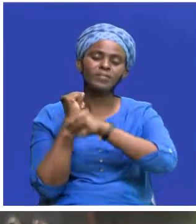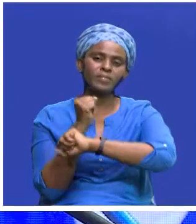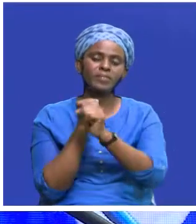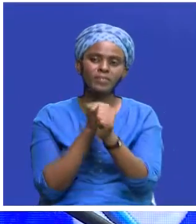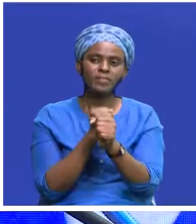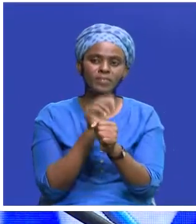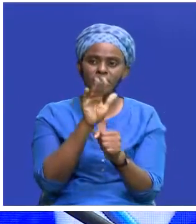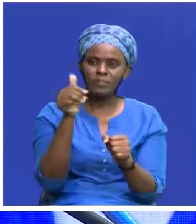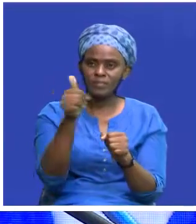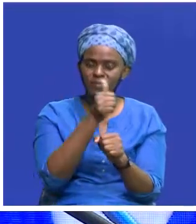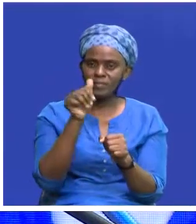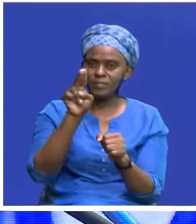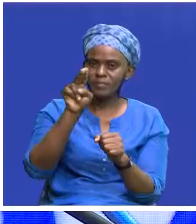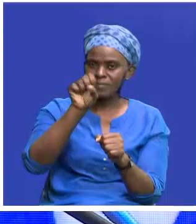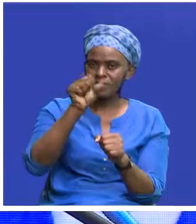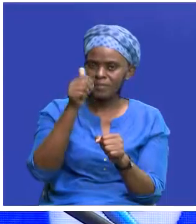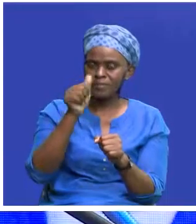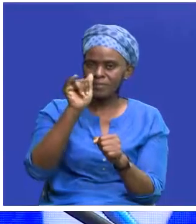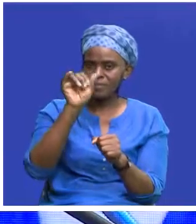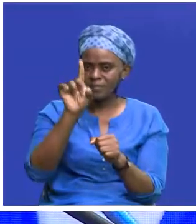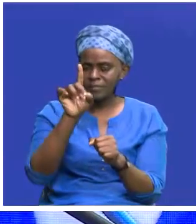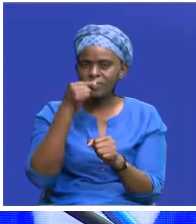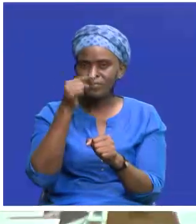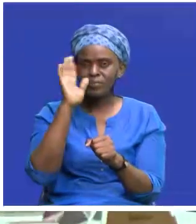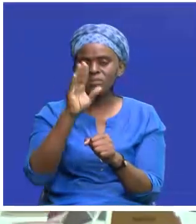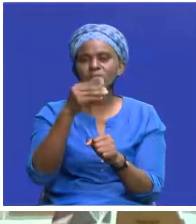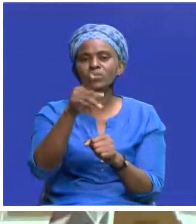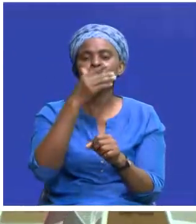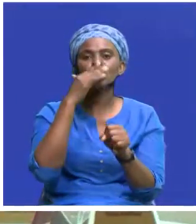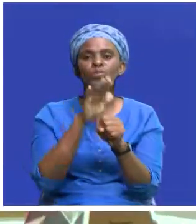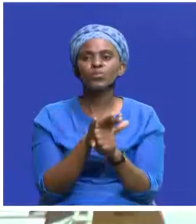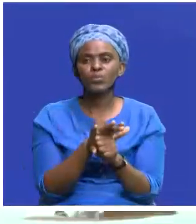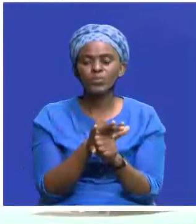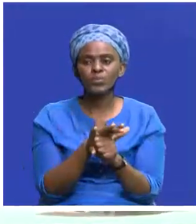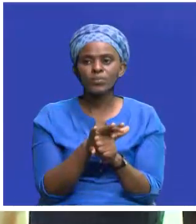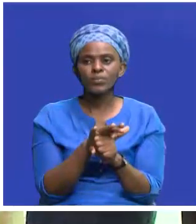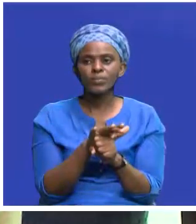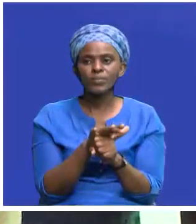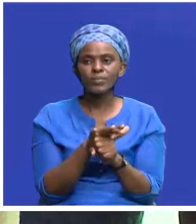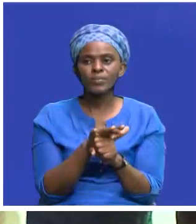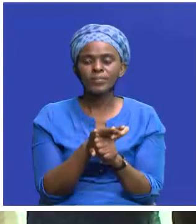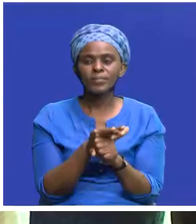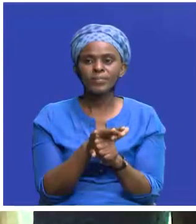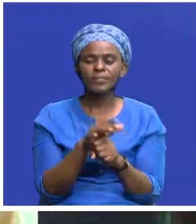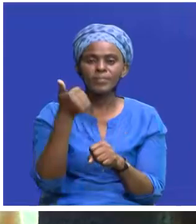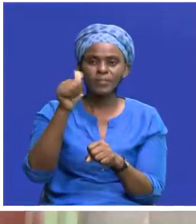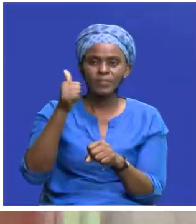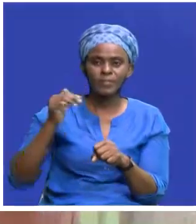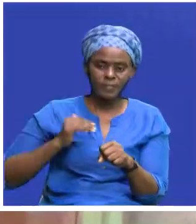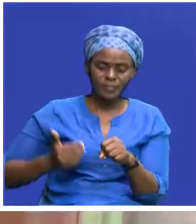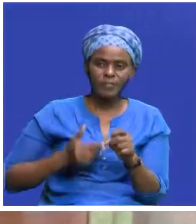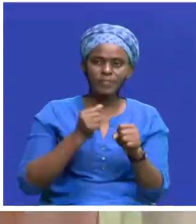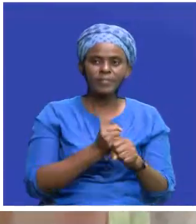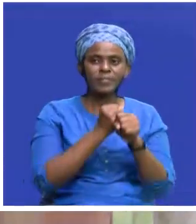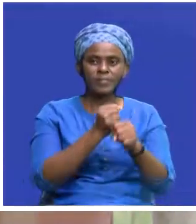USAID comes in and say we'll provide you with a guarantee. And to spice up the day, 10 women were awarded by the bank for